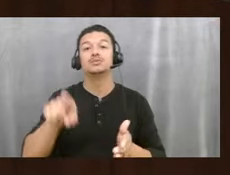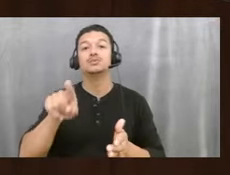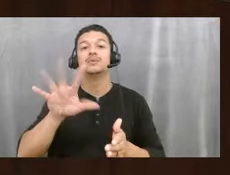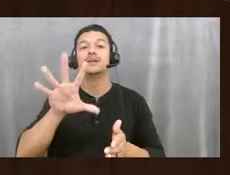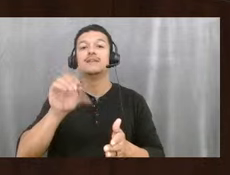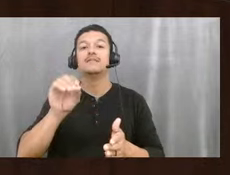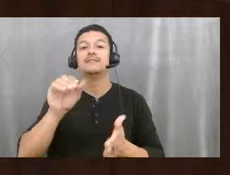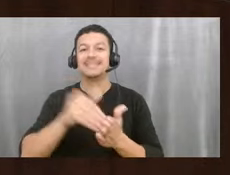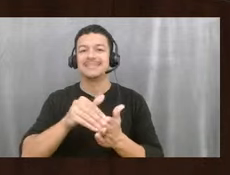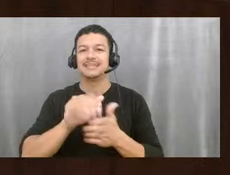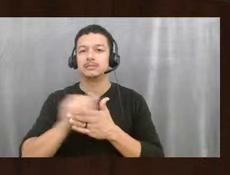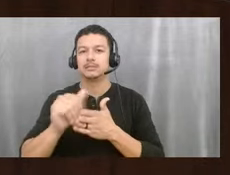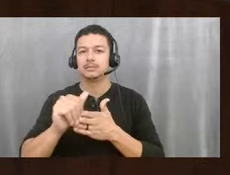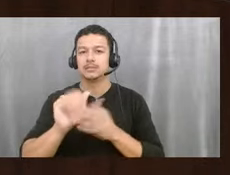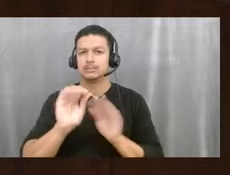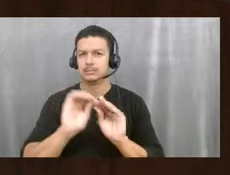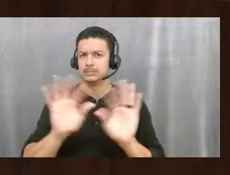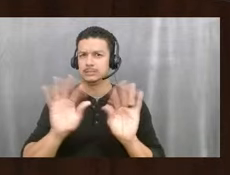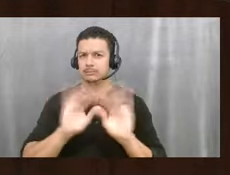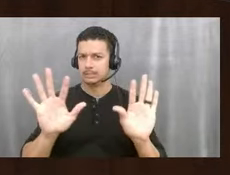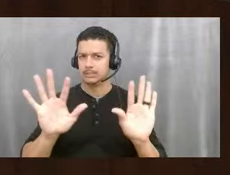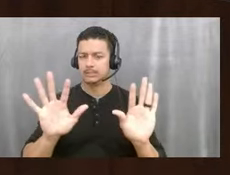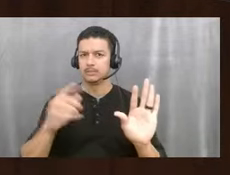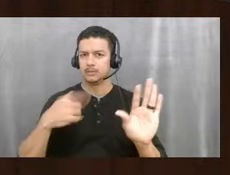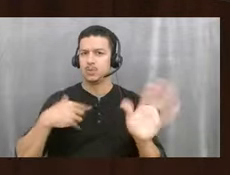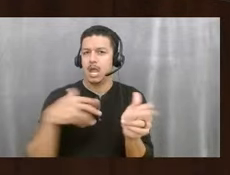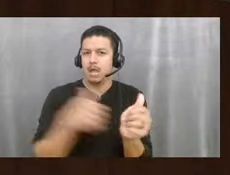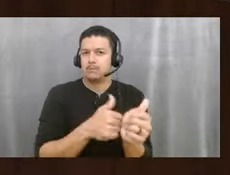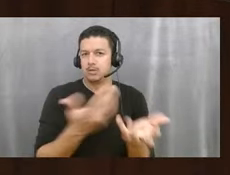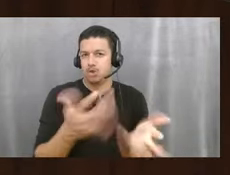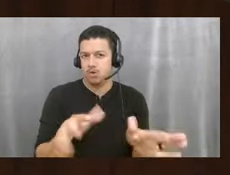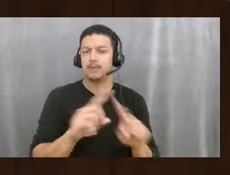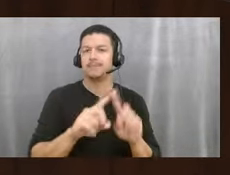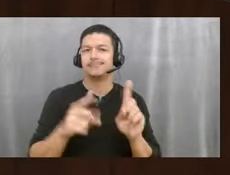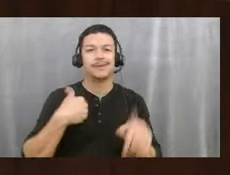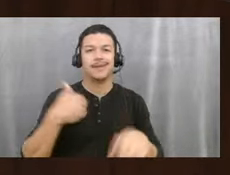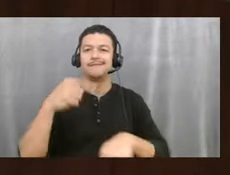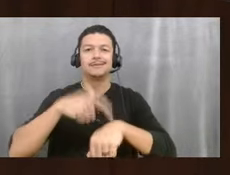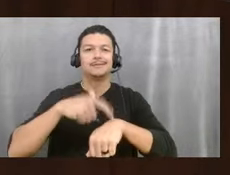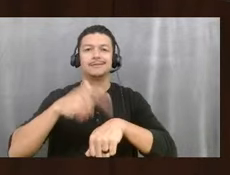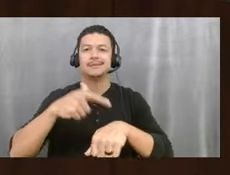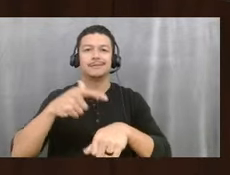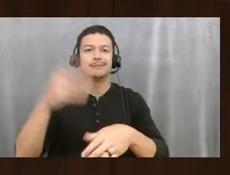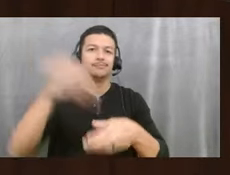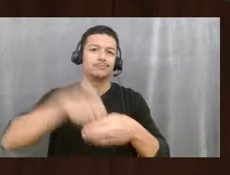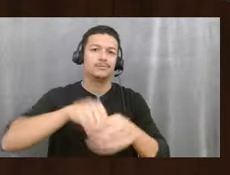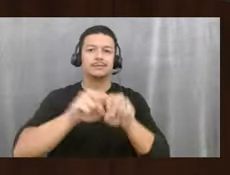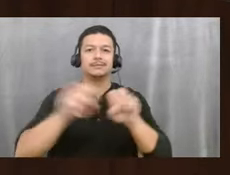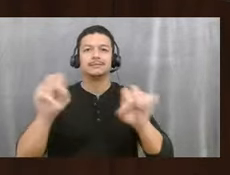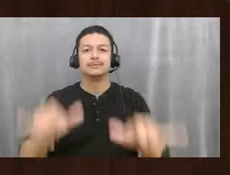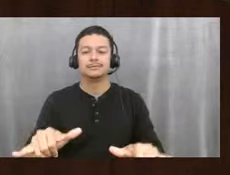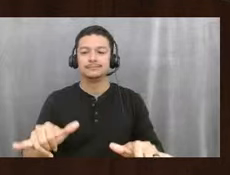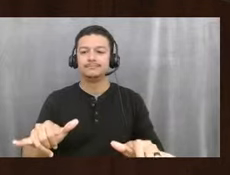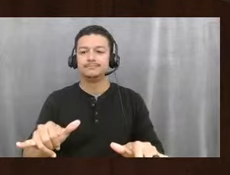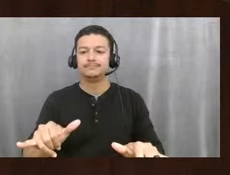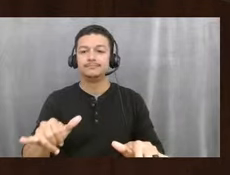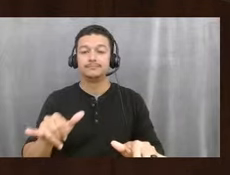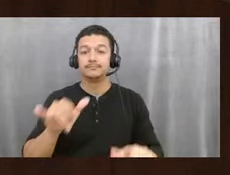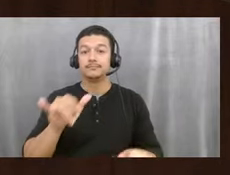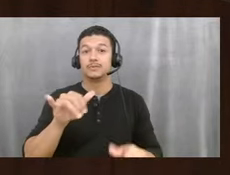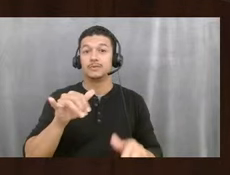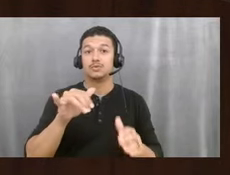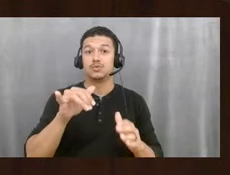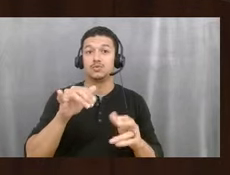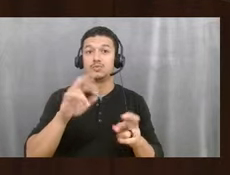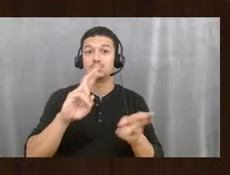we've updated it, but we didn't get a time to put it in the system. So the resolution actually will reflect $50